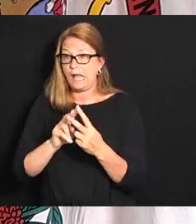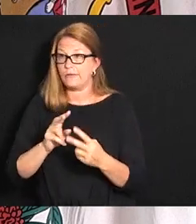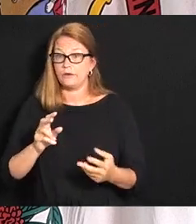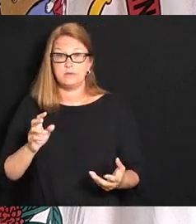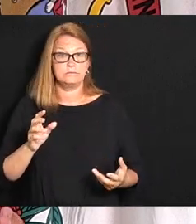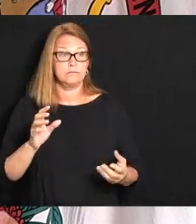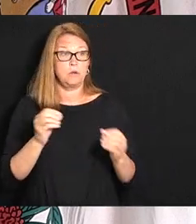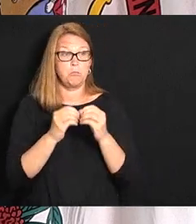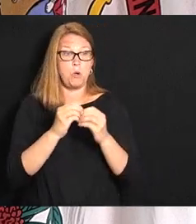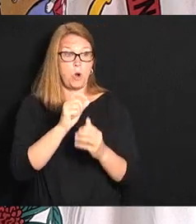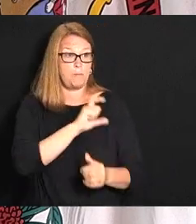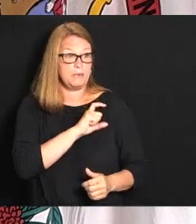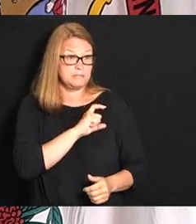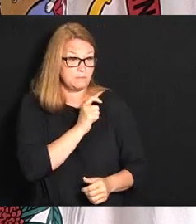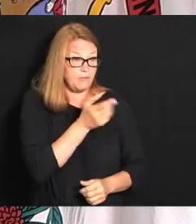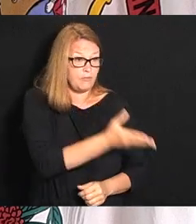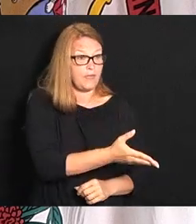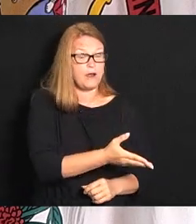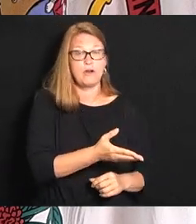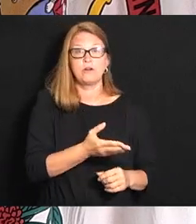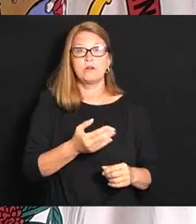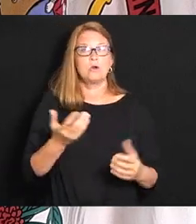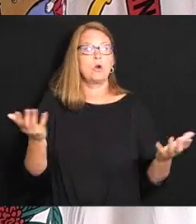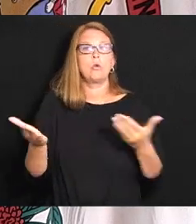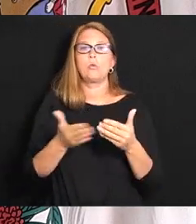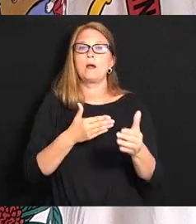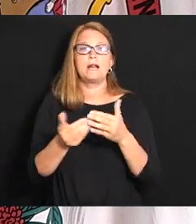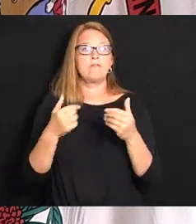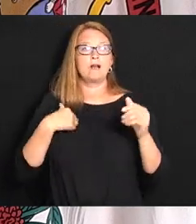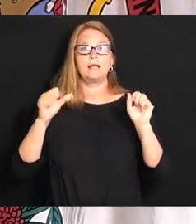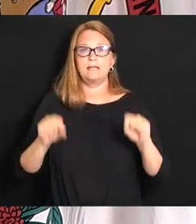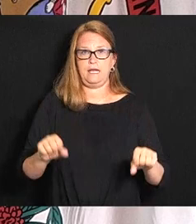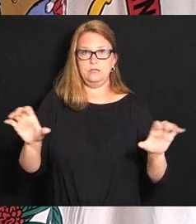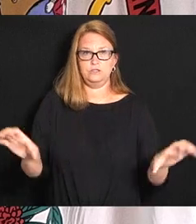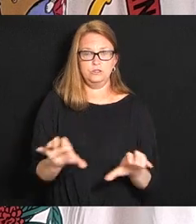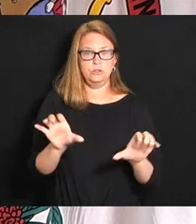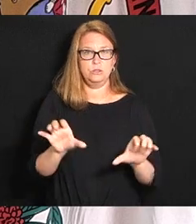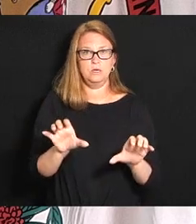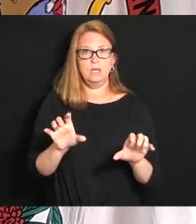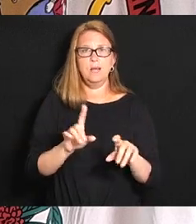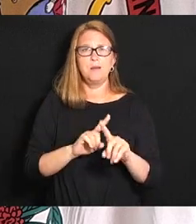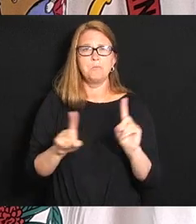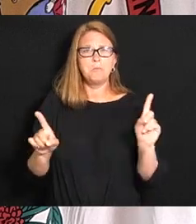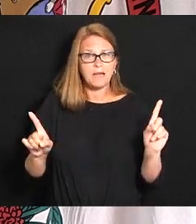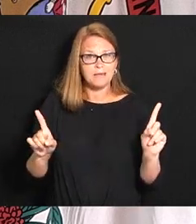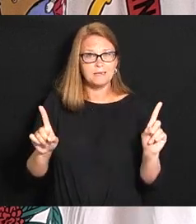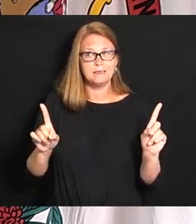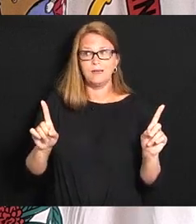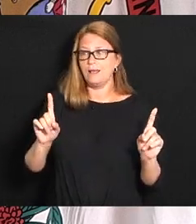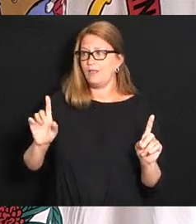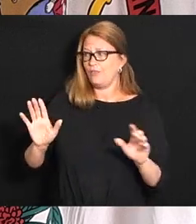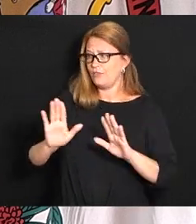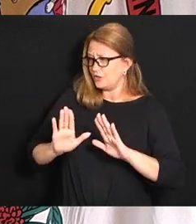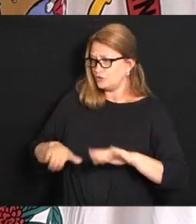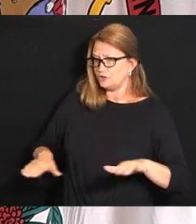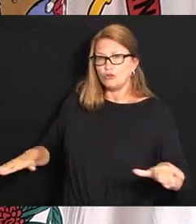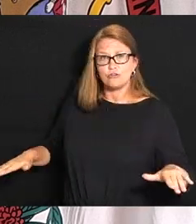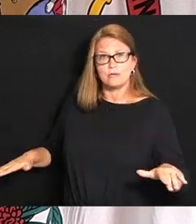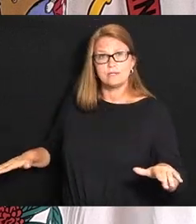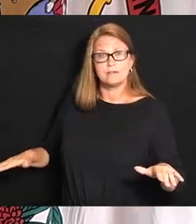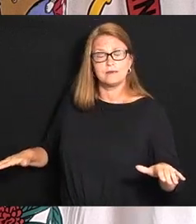it be absolutely all kinds of different things that we could do but not make it to where our kids were